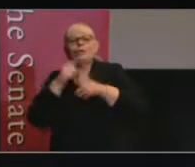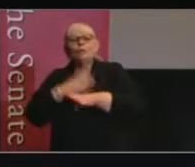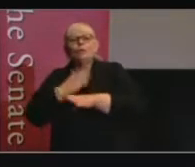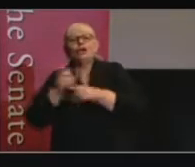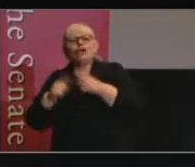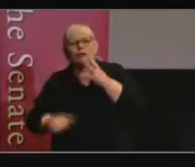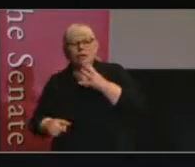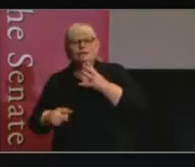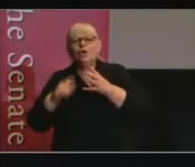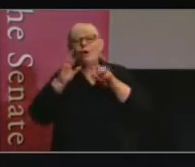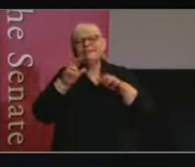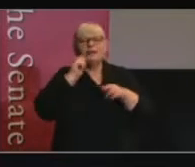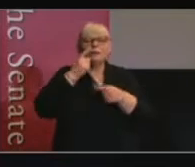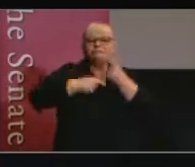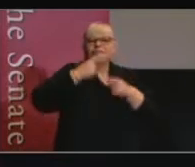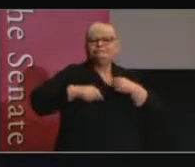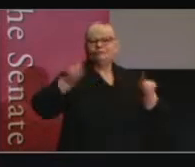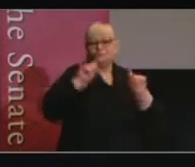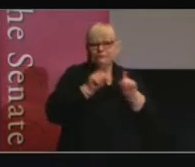hopefully draw that out in the lecture as well.